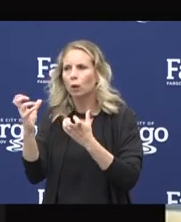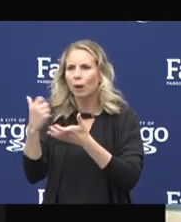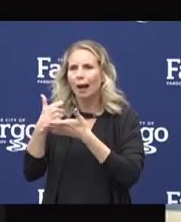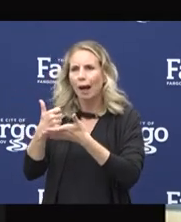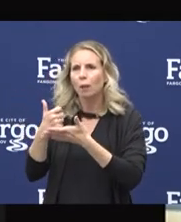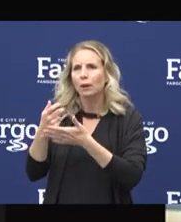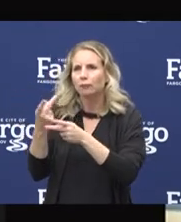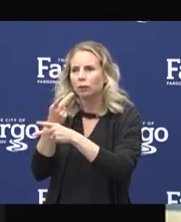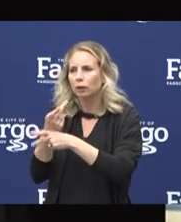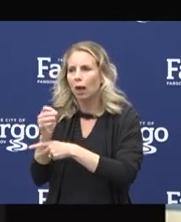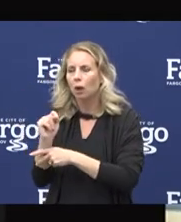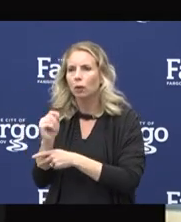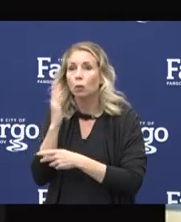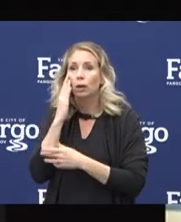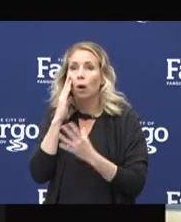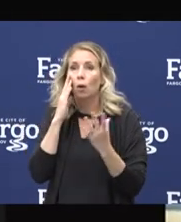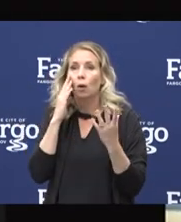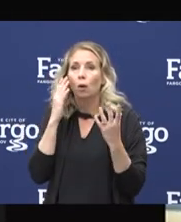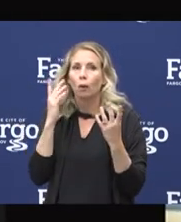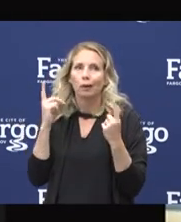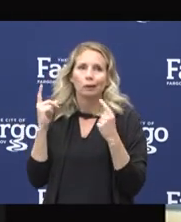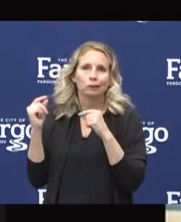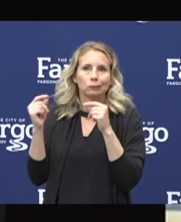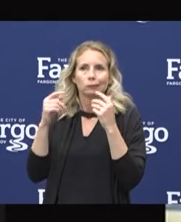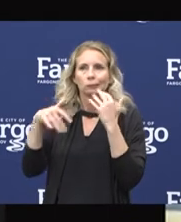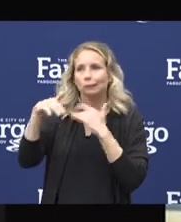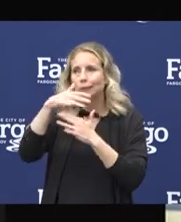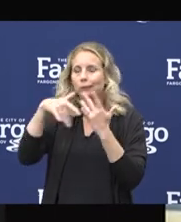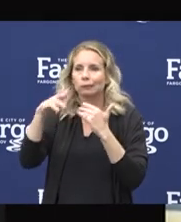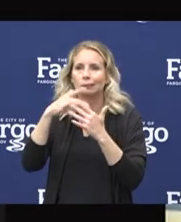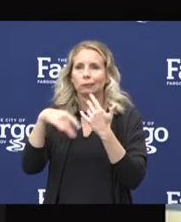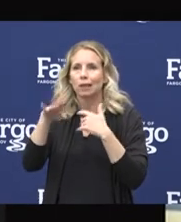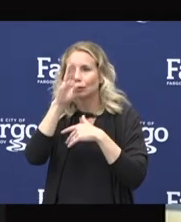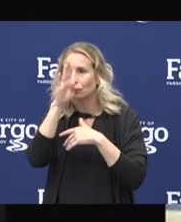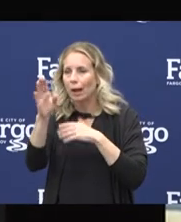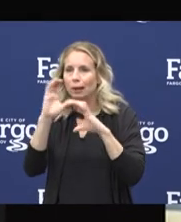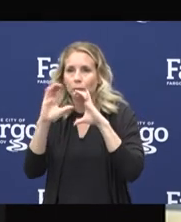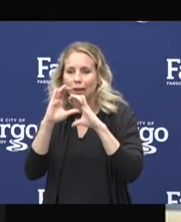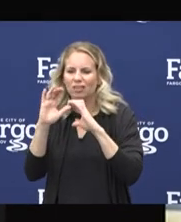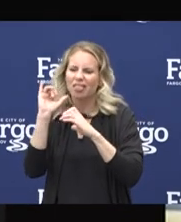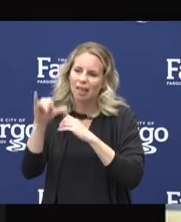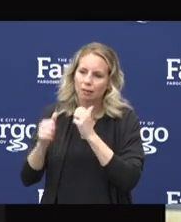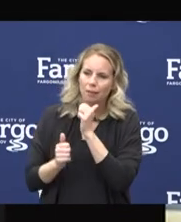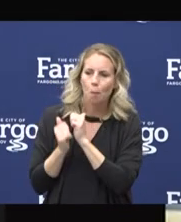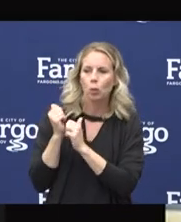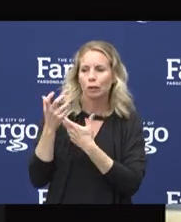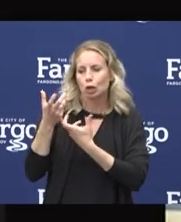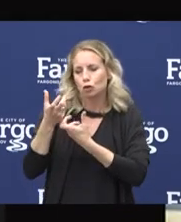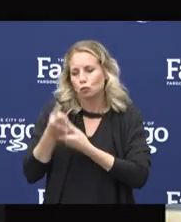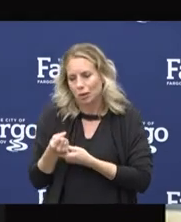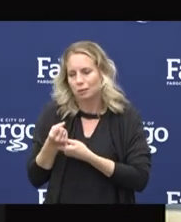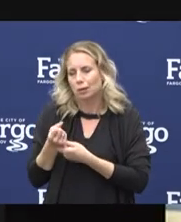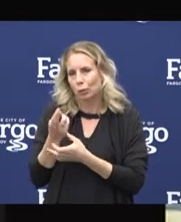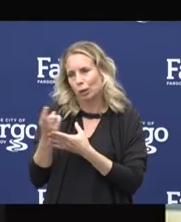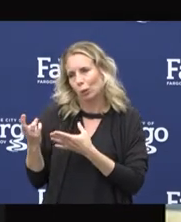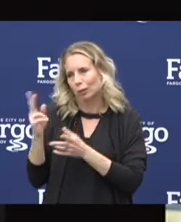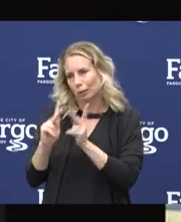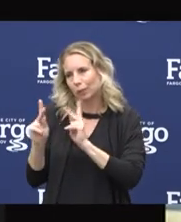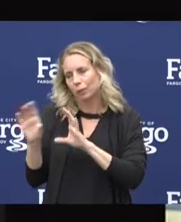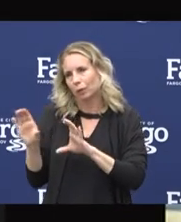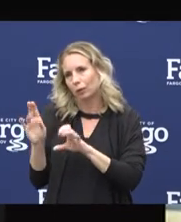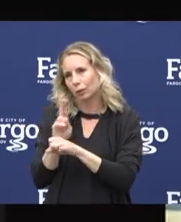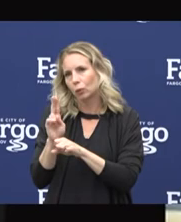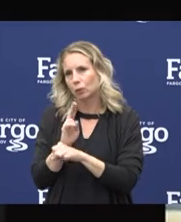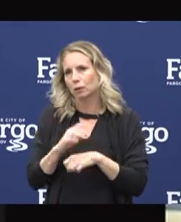word of mouth and direct communication is probably the most trusted resource that individuals do. So, for instance,